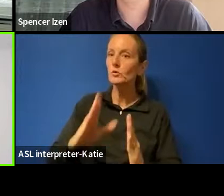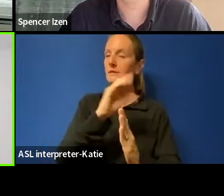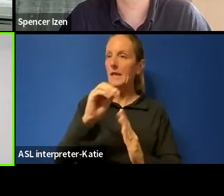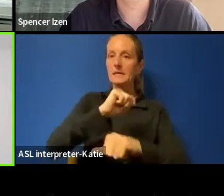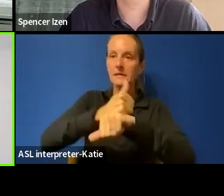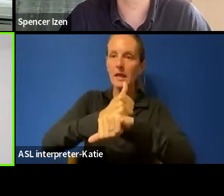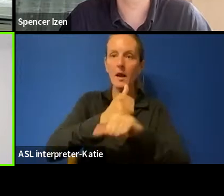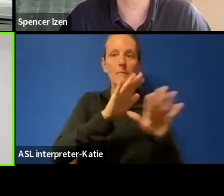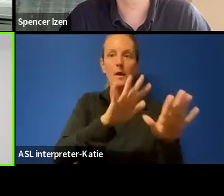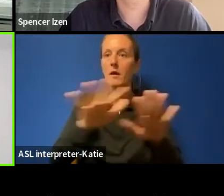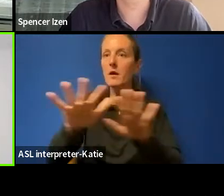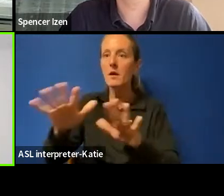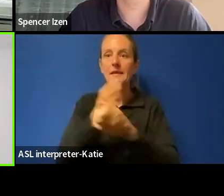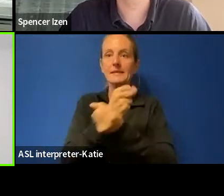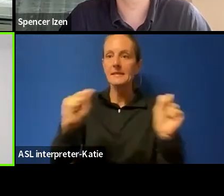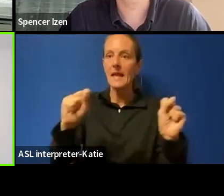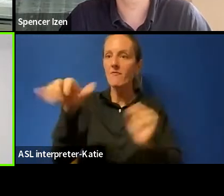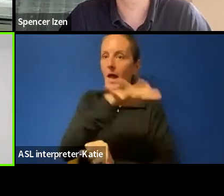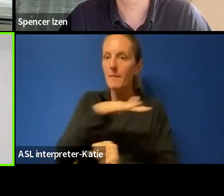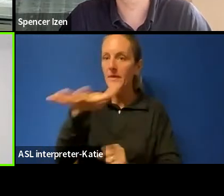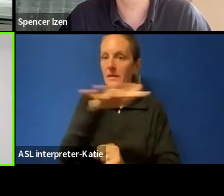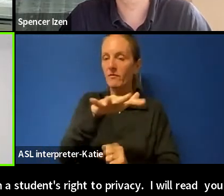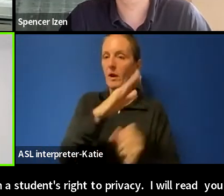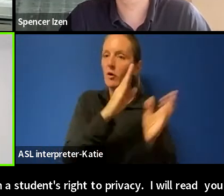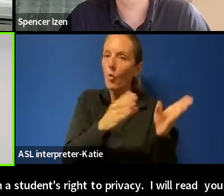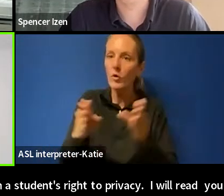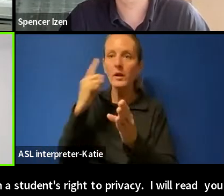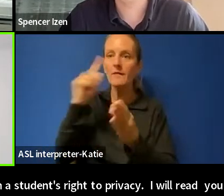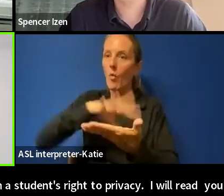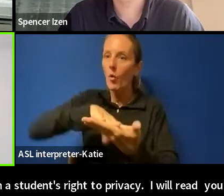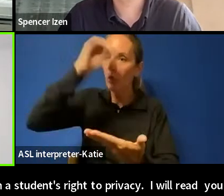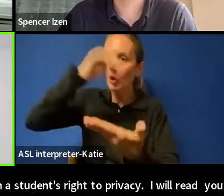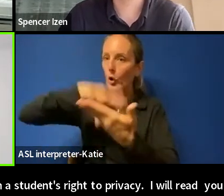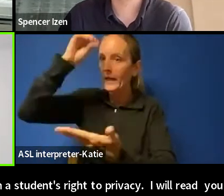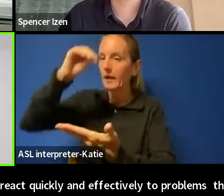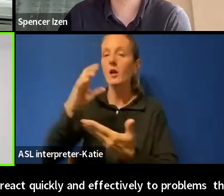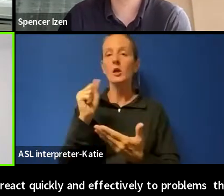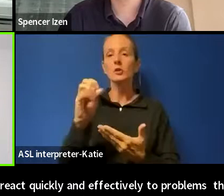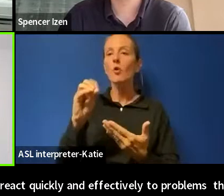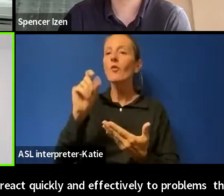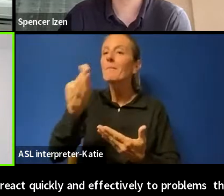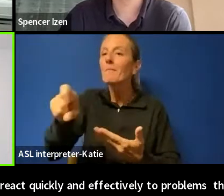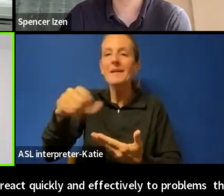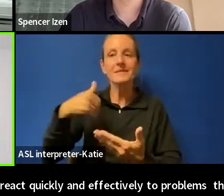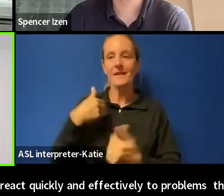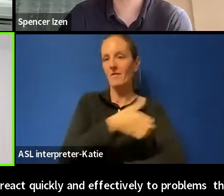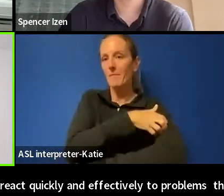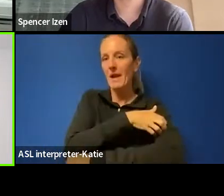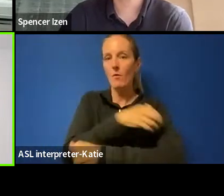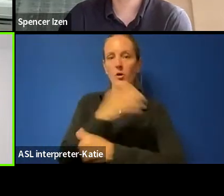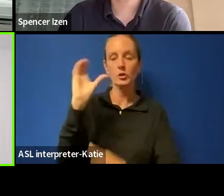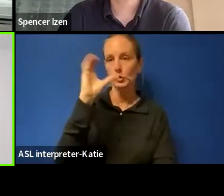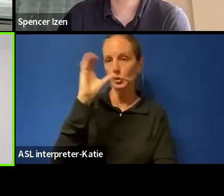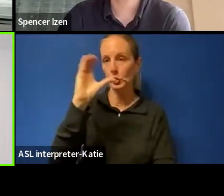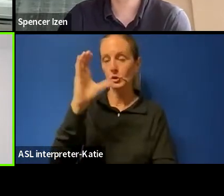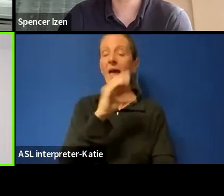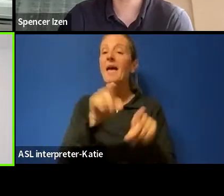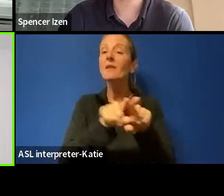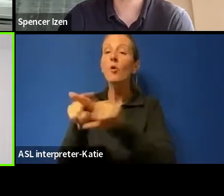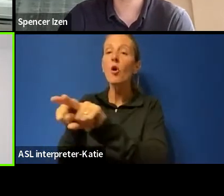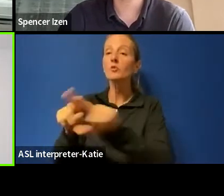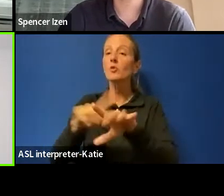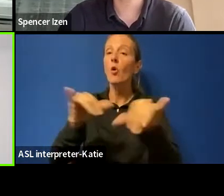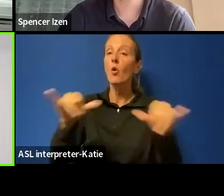required for learning. Their role is such that they must have the power to search. Further, students' expectation of privacy will be